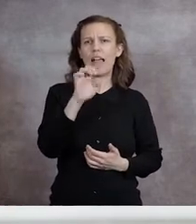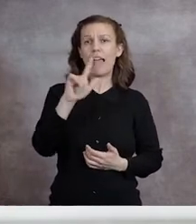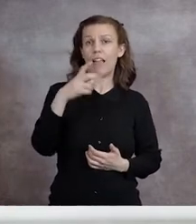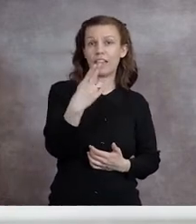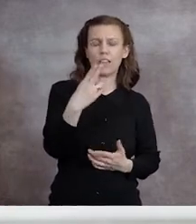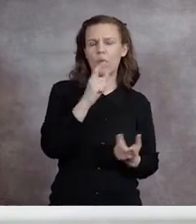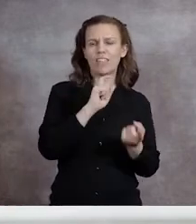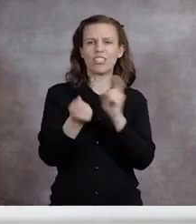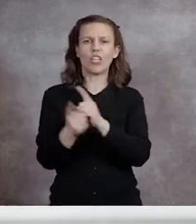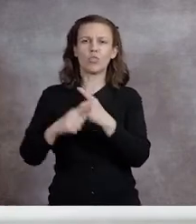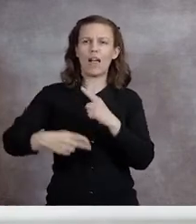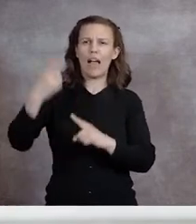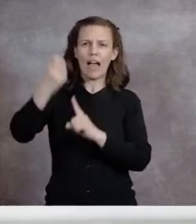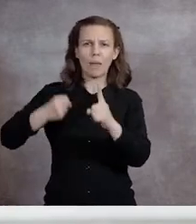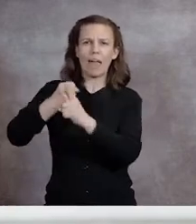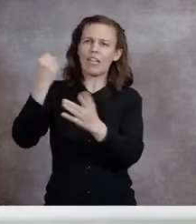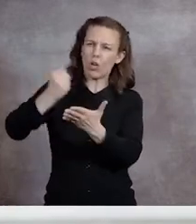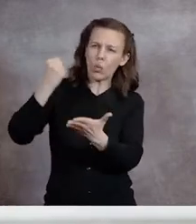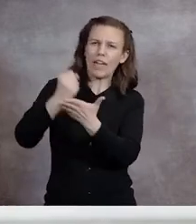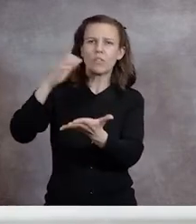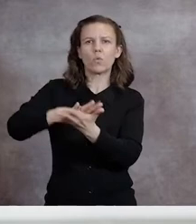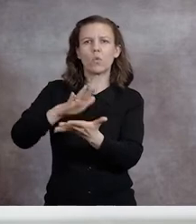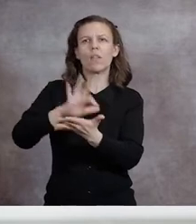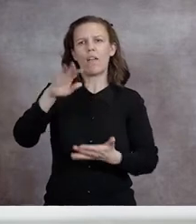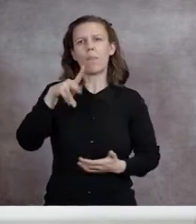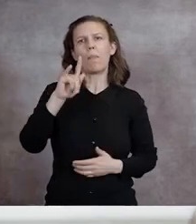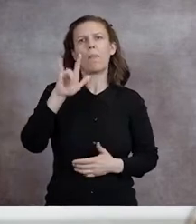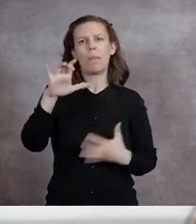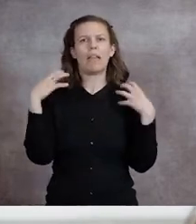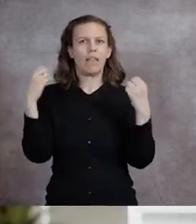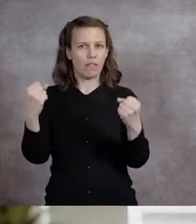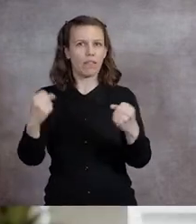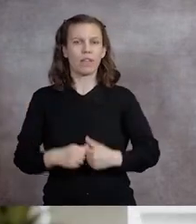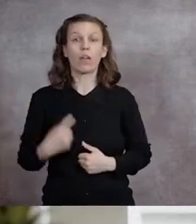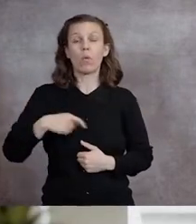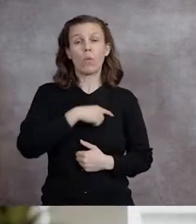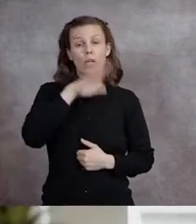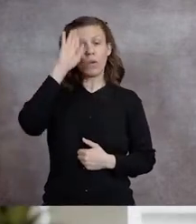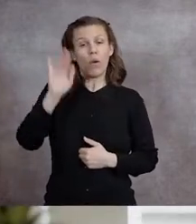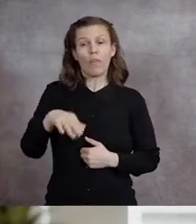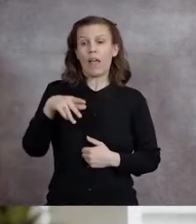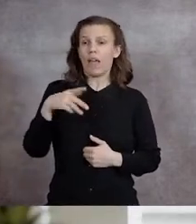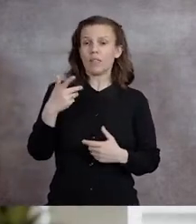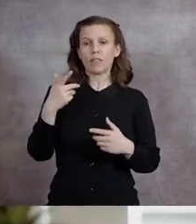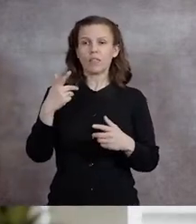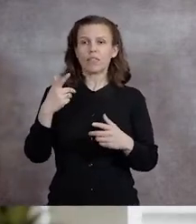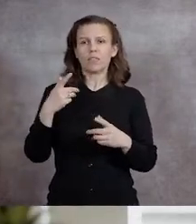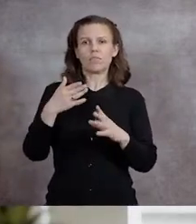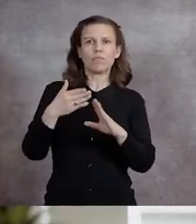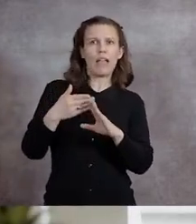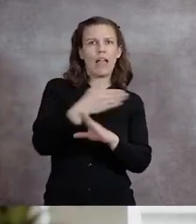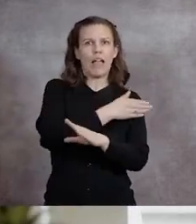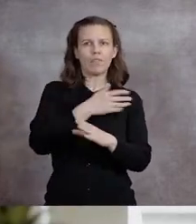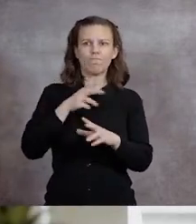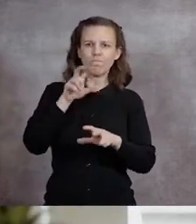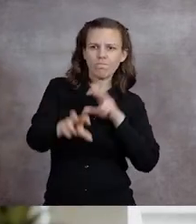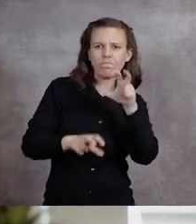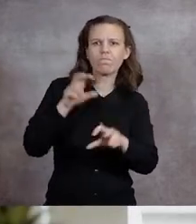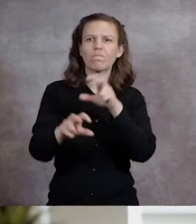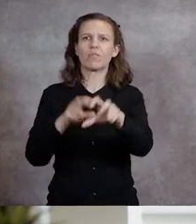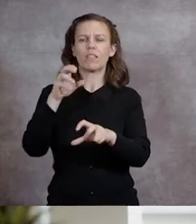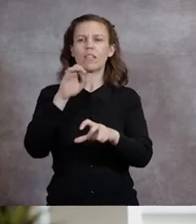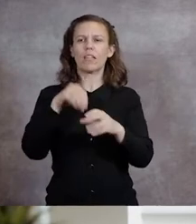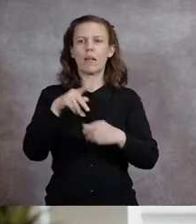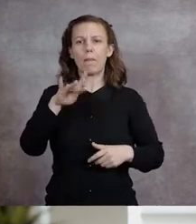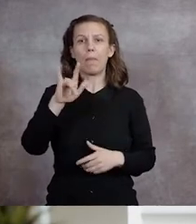into a high-impact accredited School of Public Health. We know that proactive investments in population health